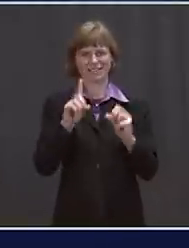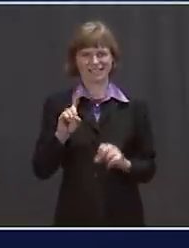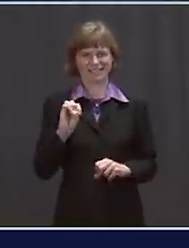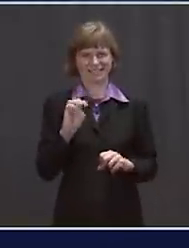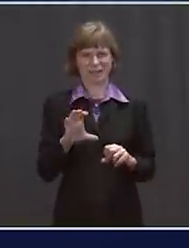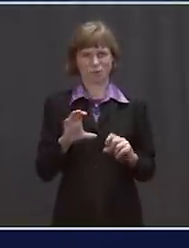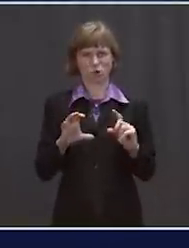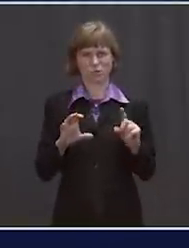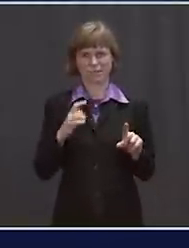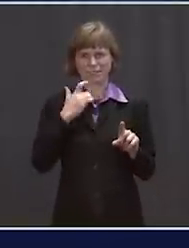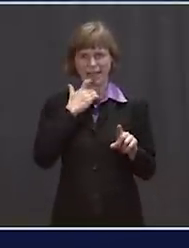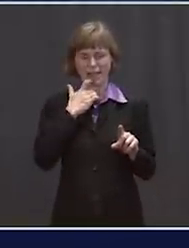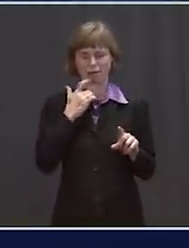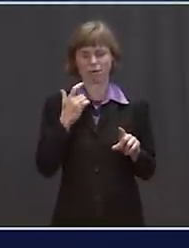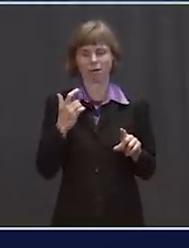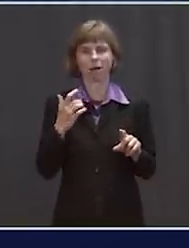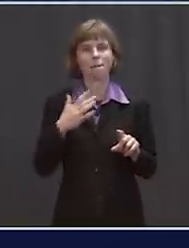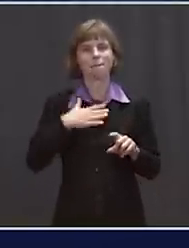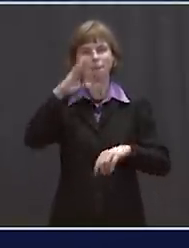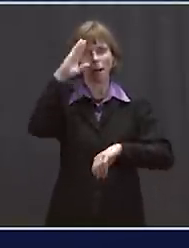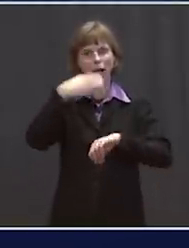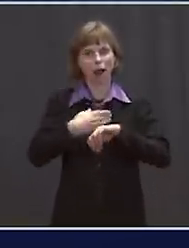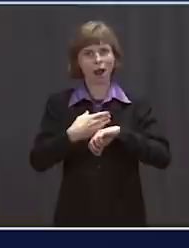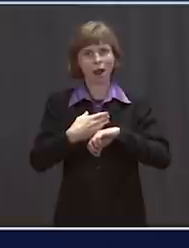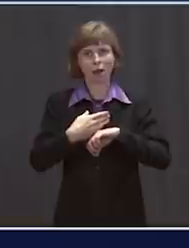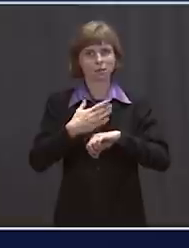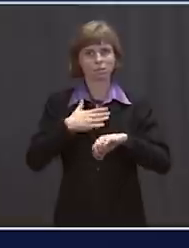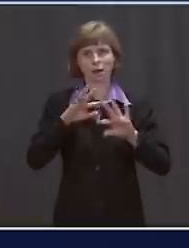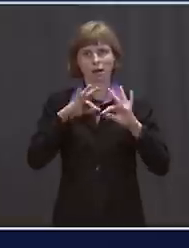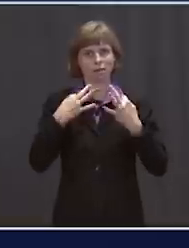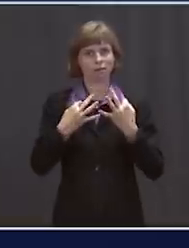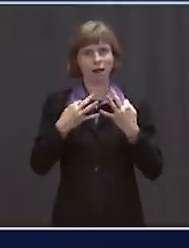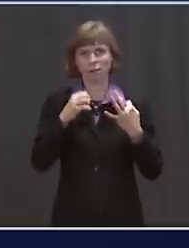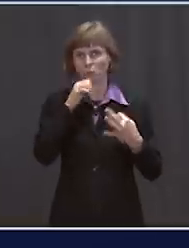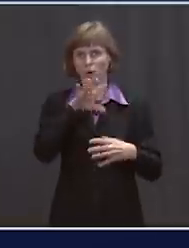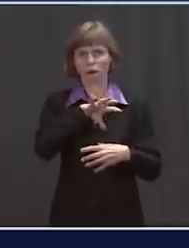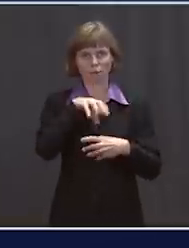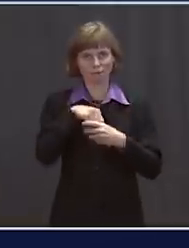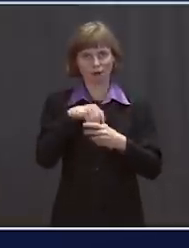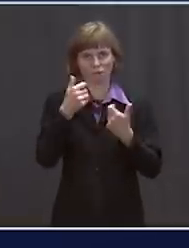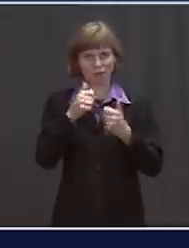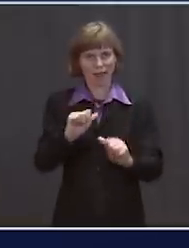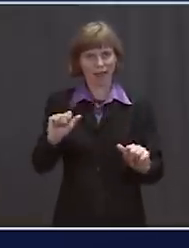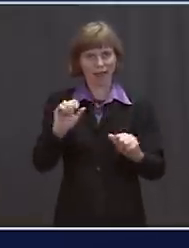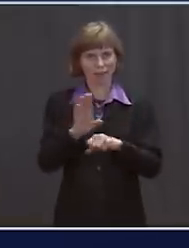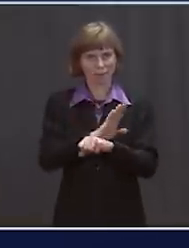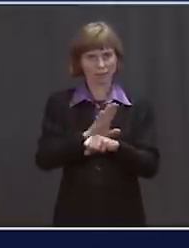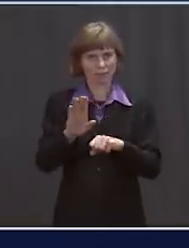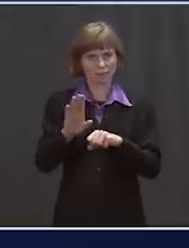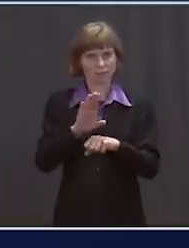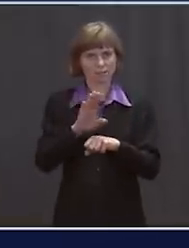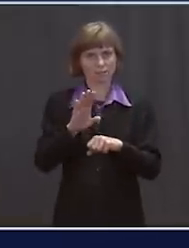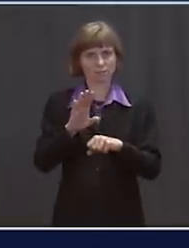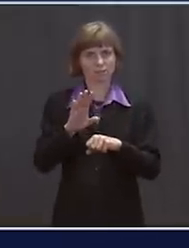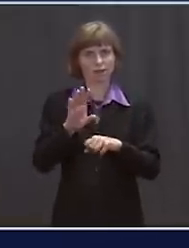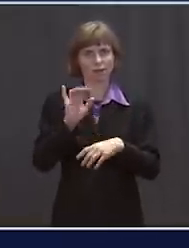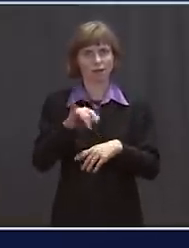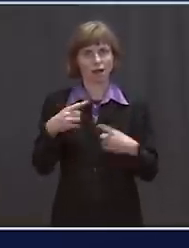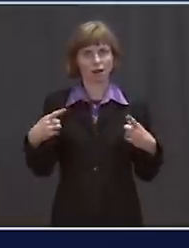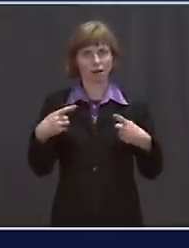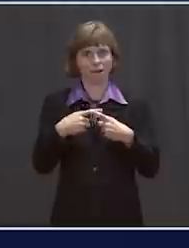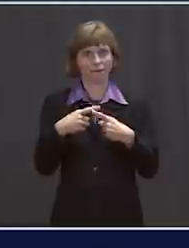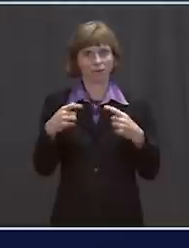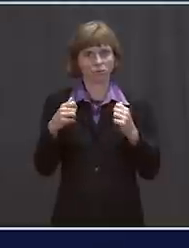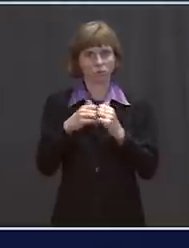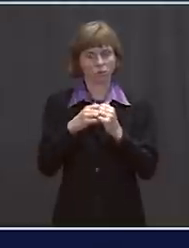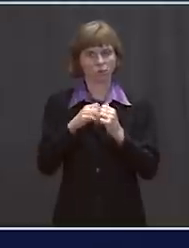He said, quote, My son, my family will not be involved in any business, any enterprise that is in conflict with or appears to